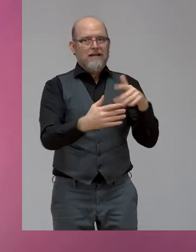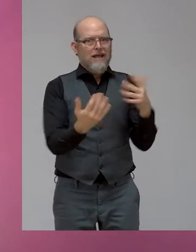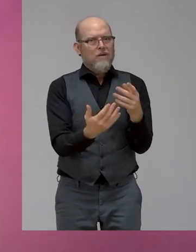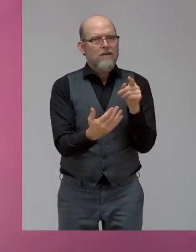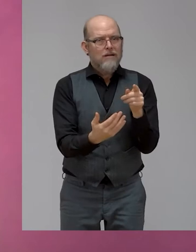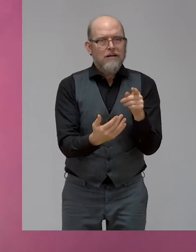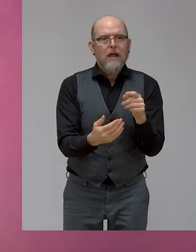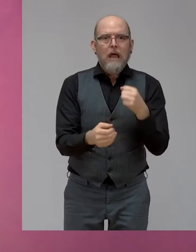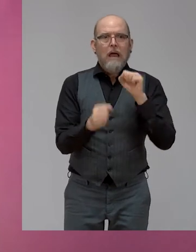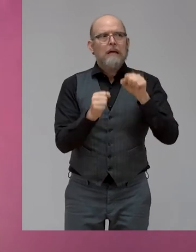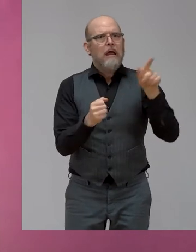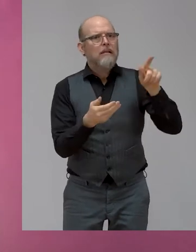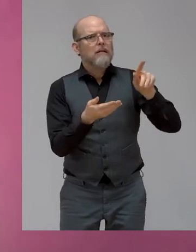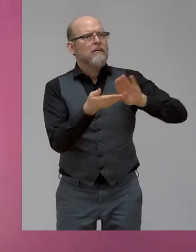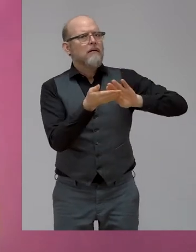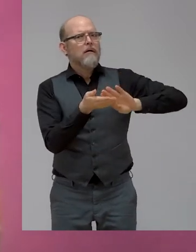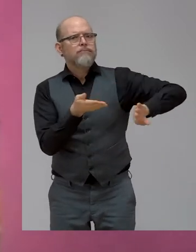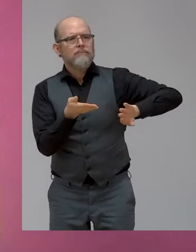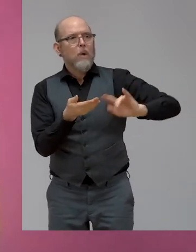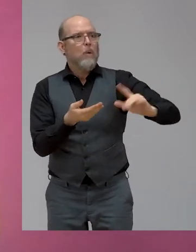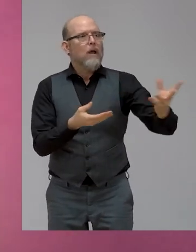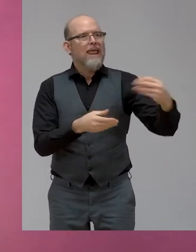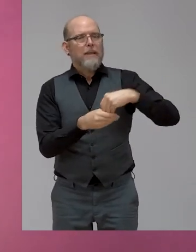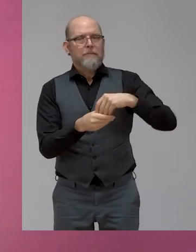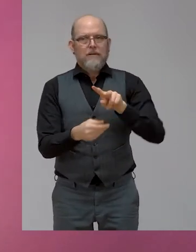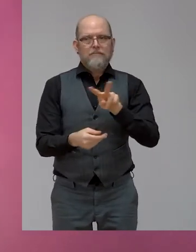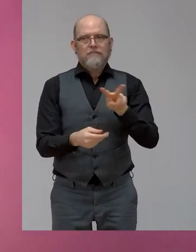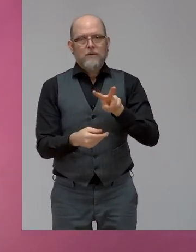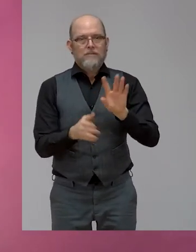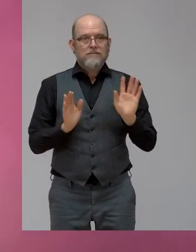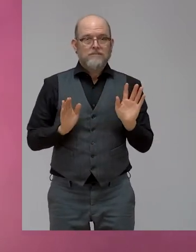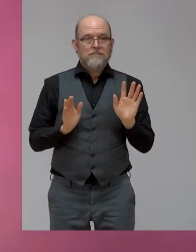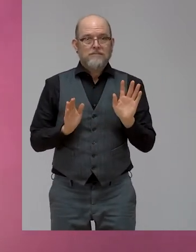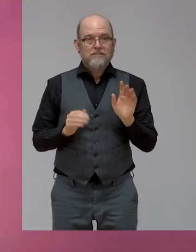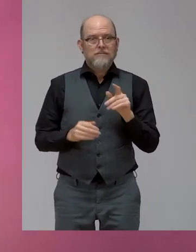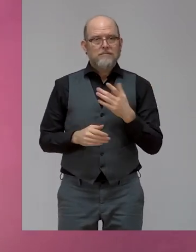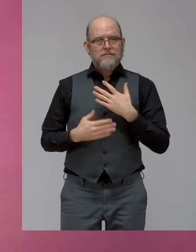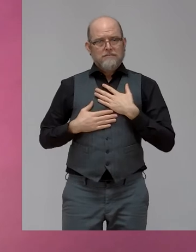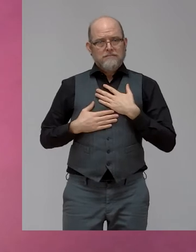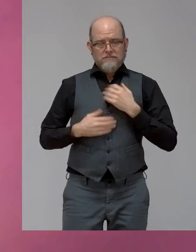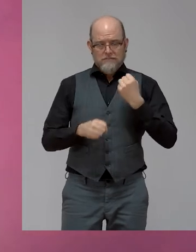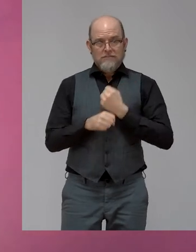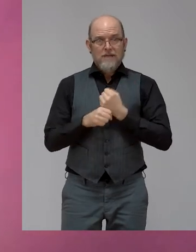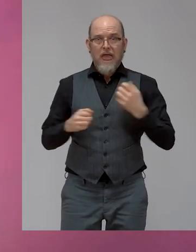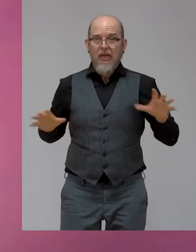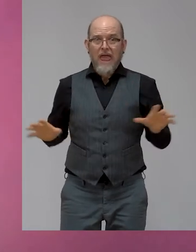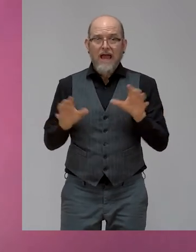So include design in your activities. Designers can make things real.